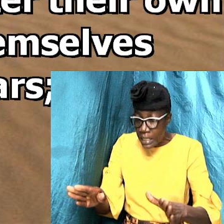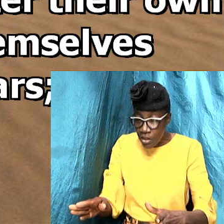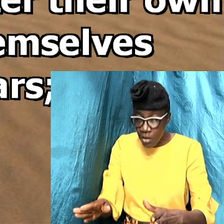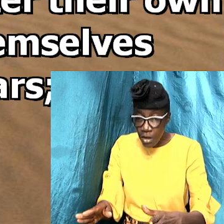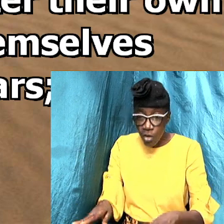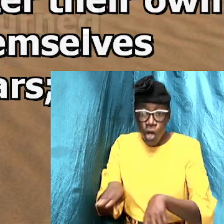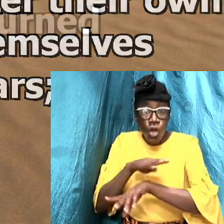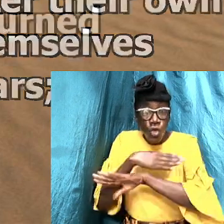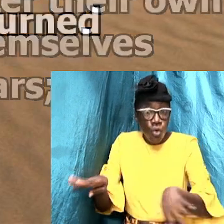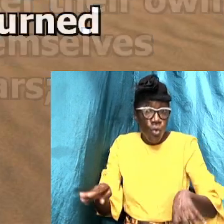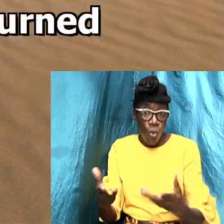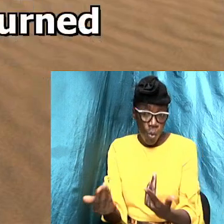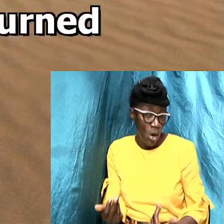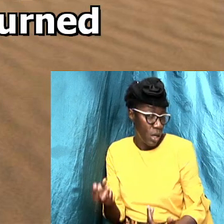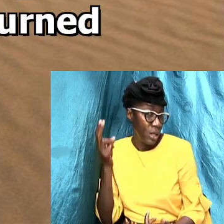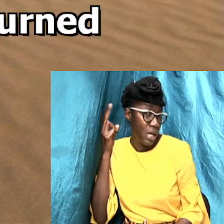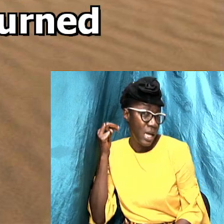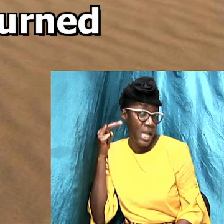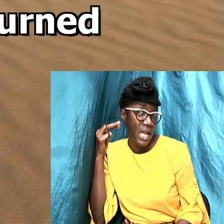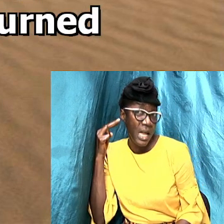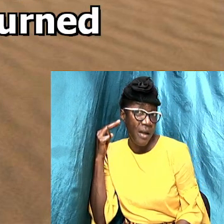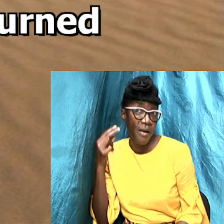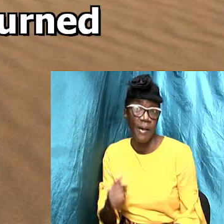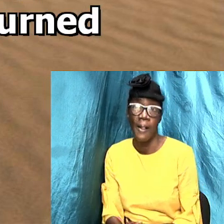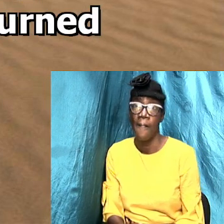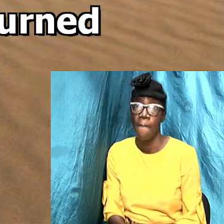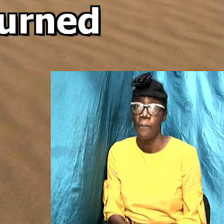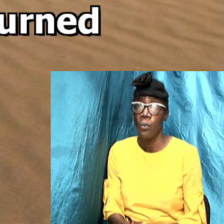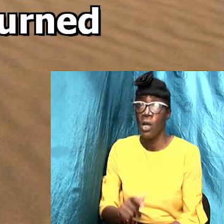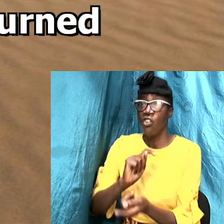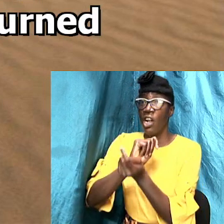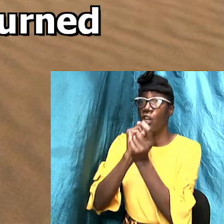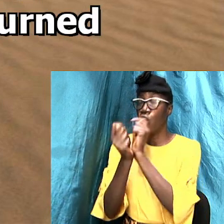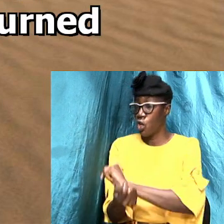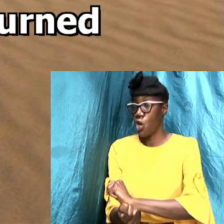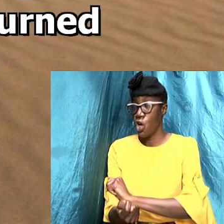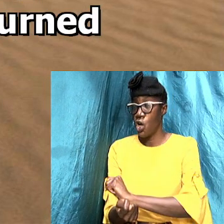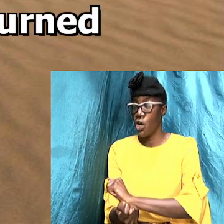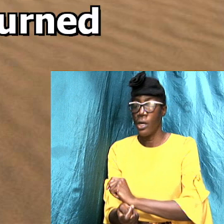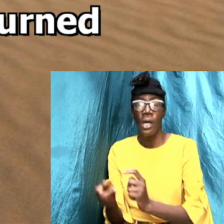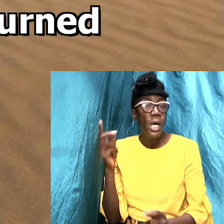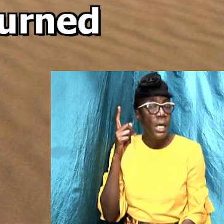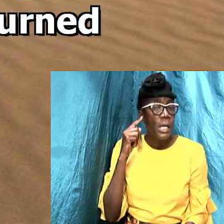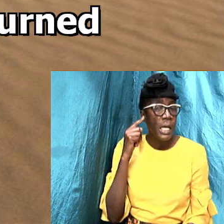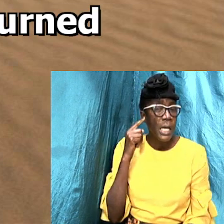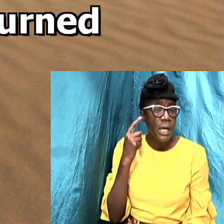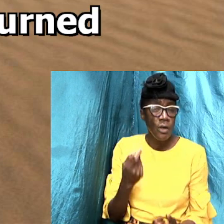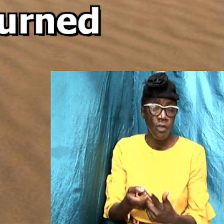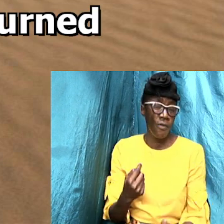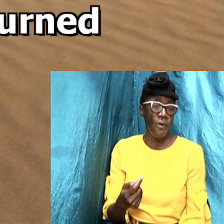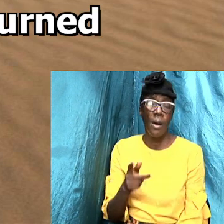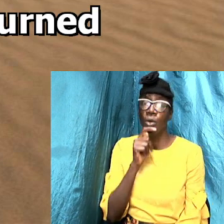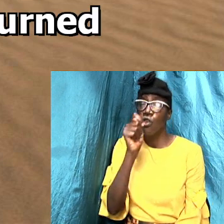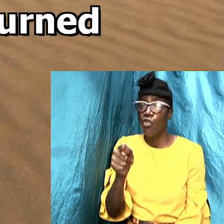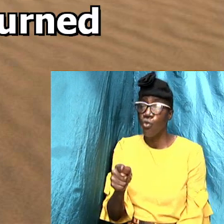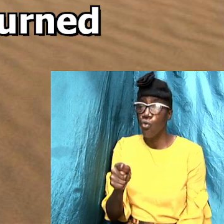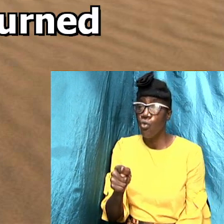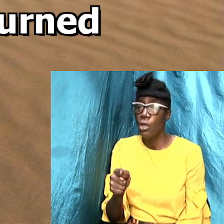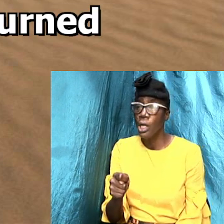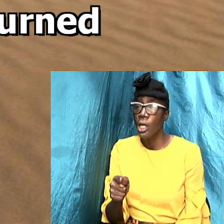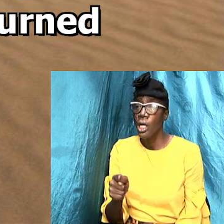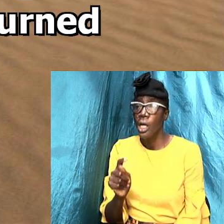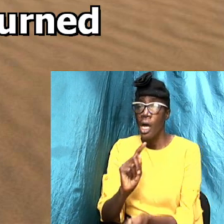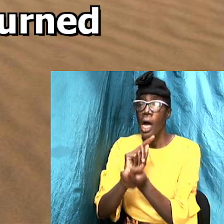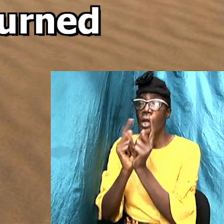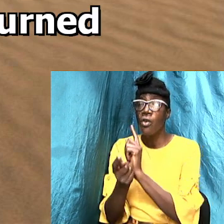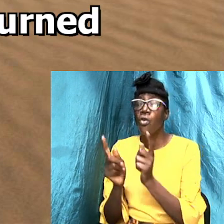and they shall turn away their ears from the truth, and shall turn